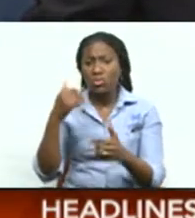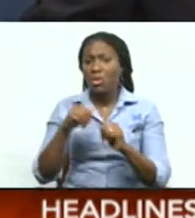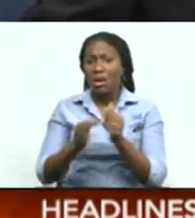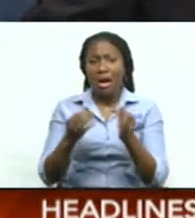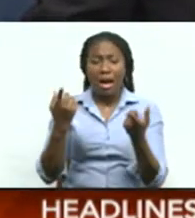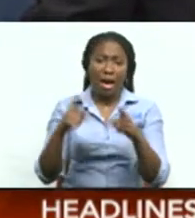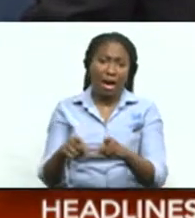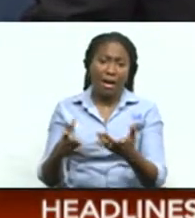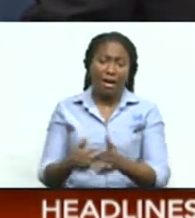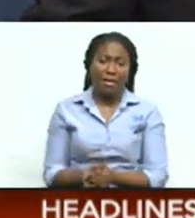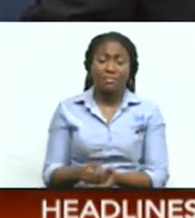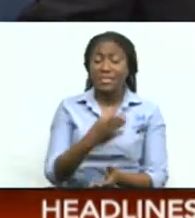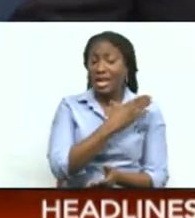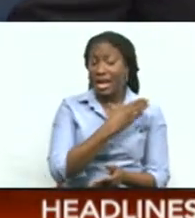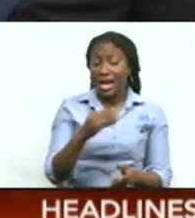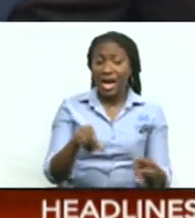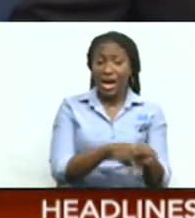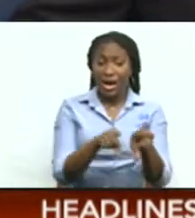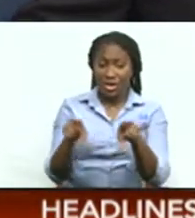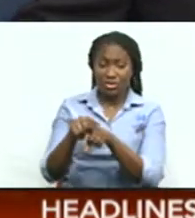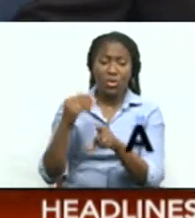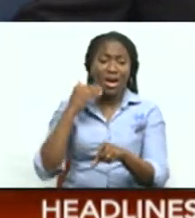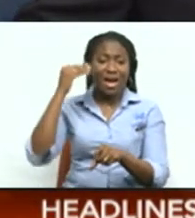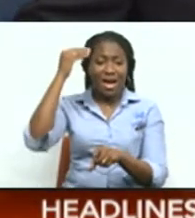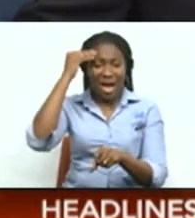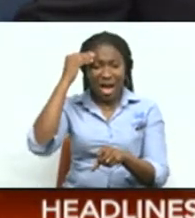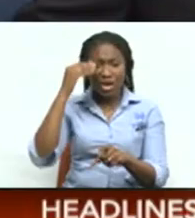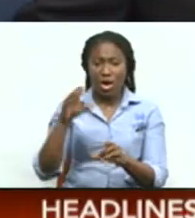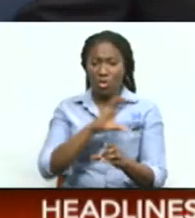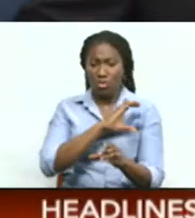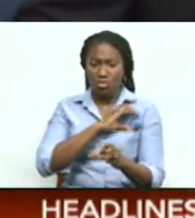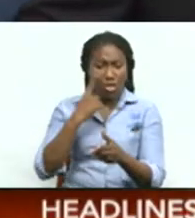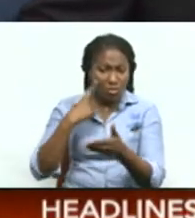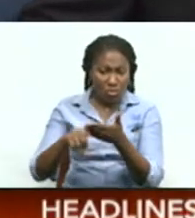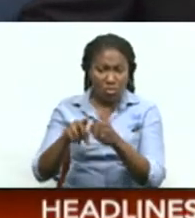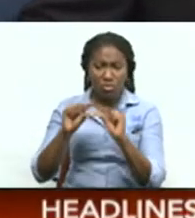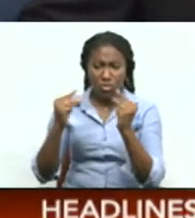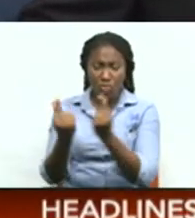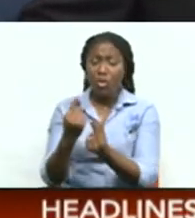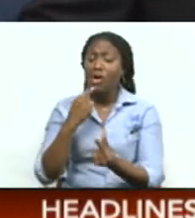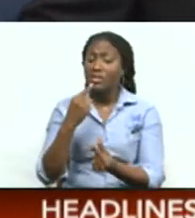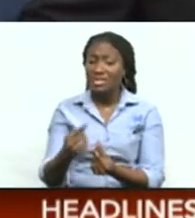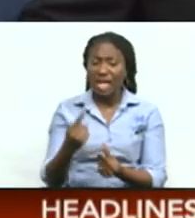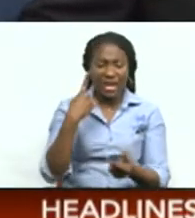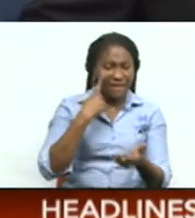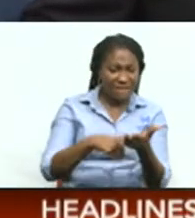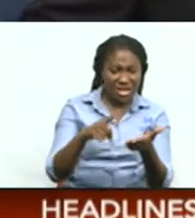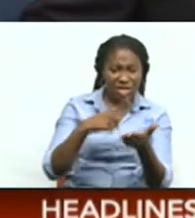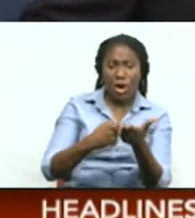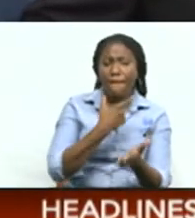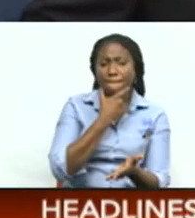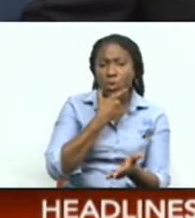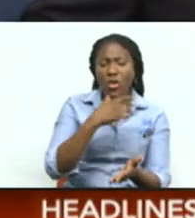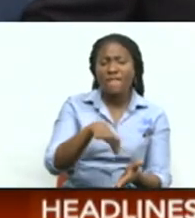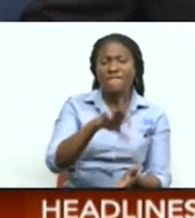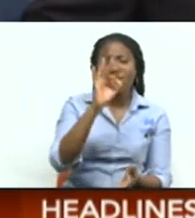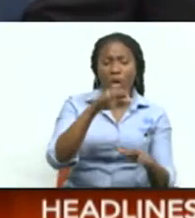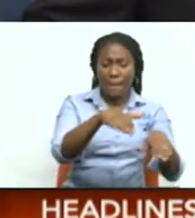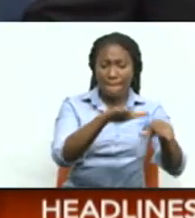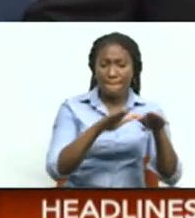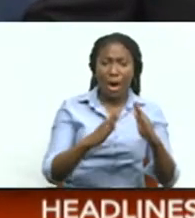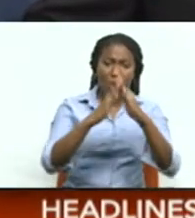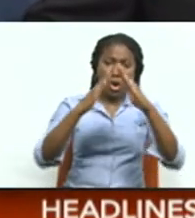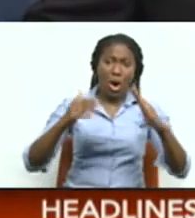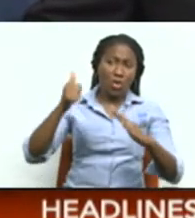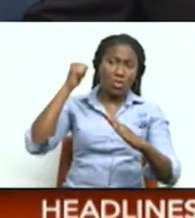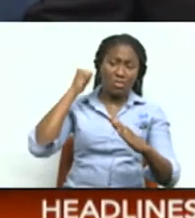Meanwhile, head of the Homicide Bureau, Senior Superintendent Rishi Singh, says the investigation into the skeletal remains found at buried at a Valsain